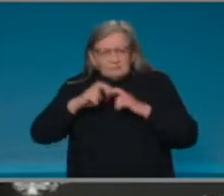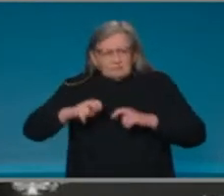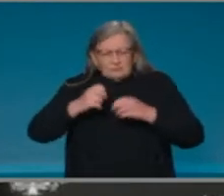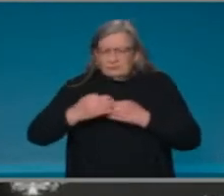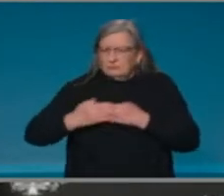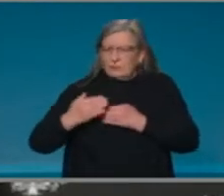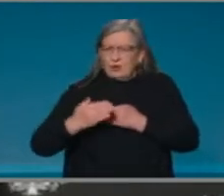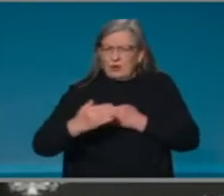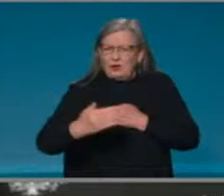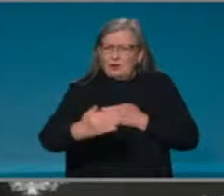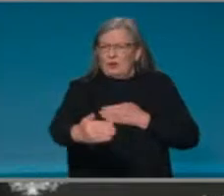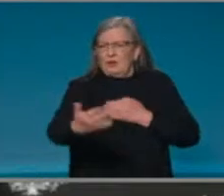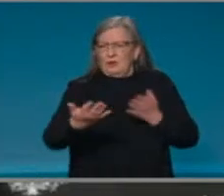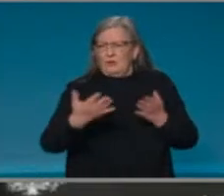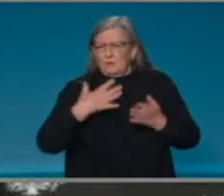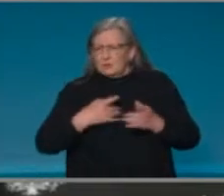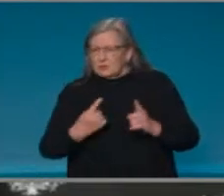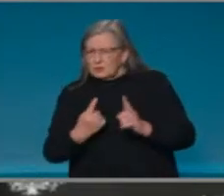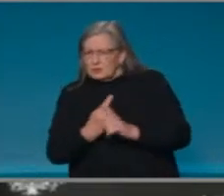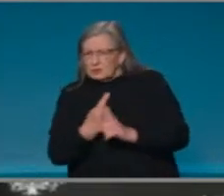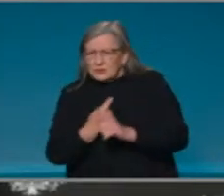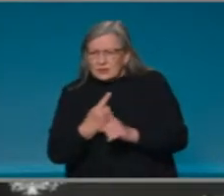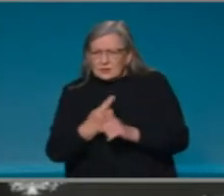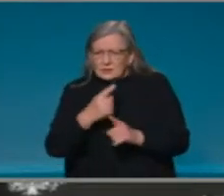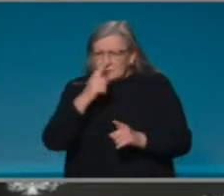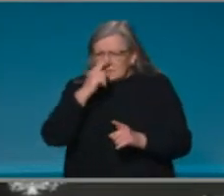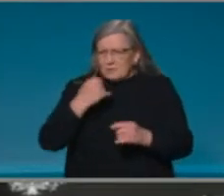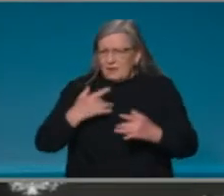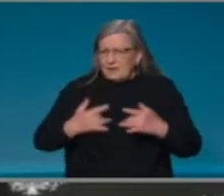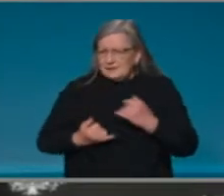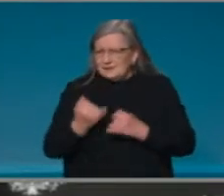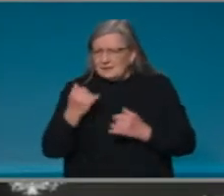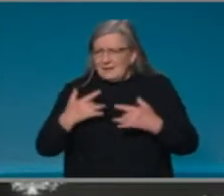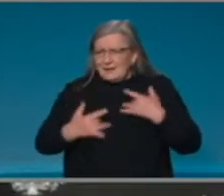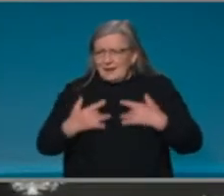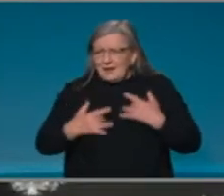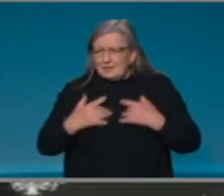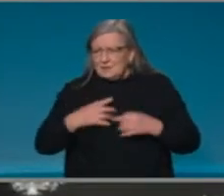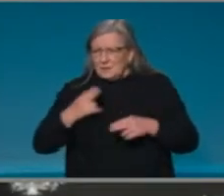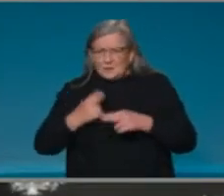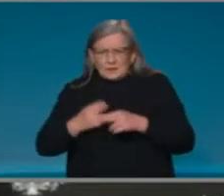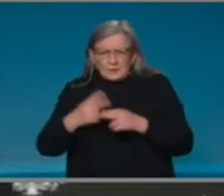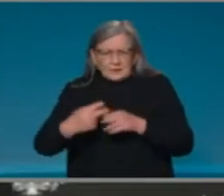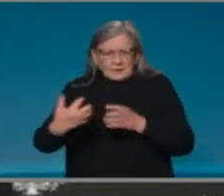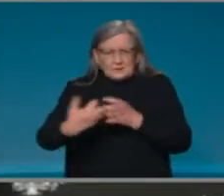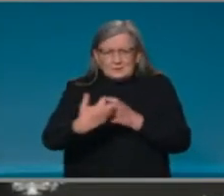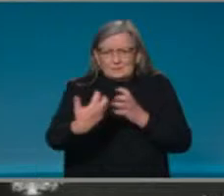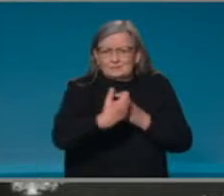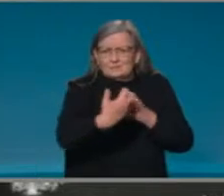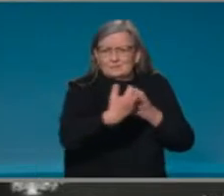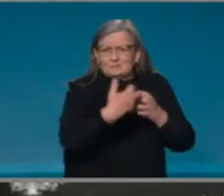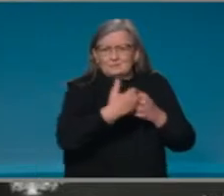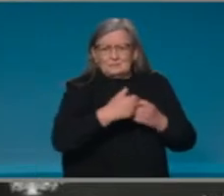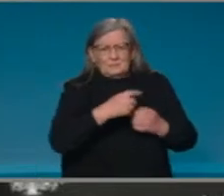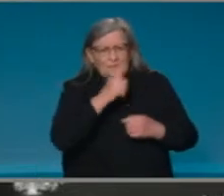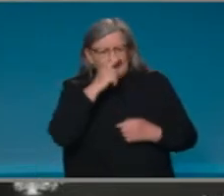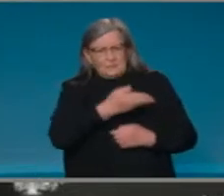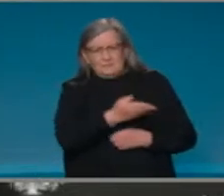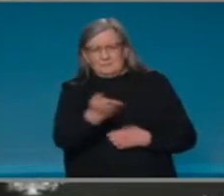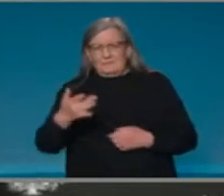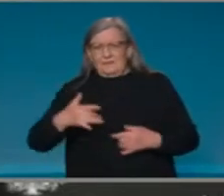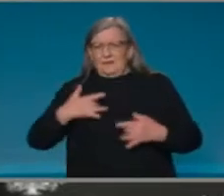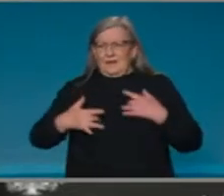also about rapidly moving to meet specific needs. The largest area of grants is